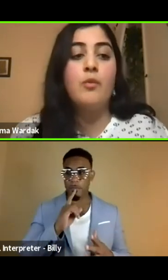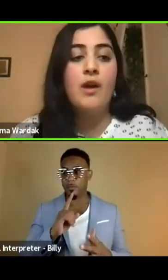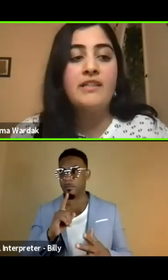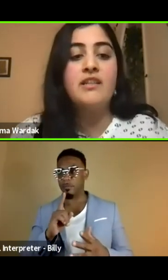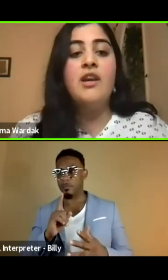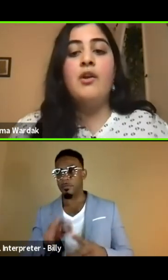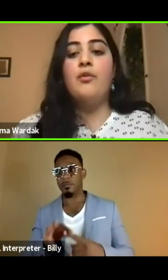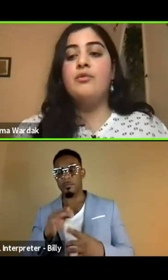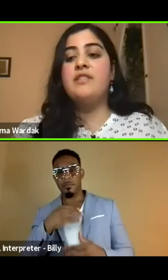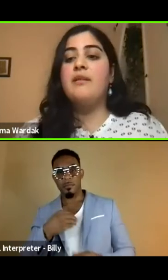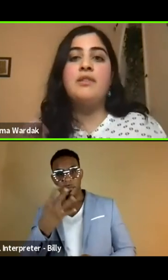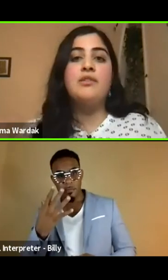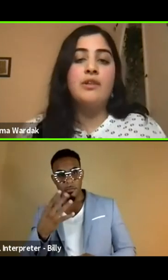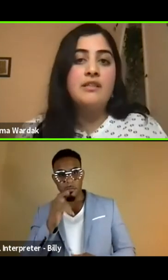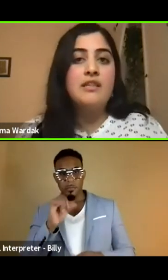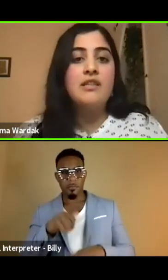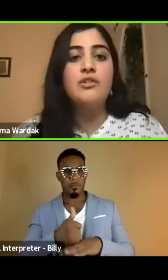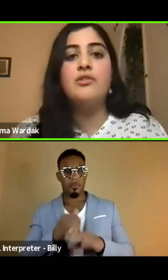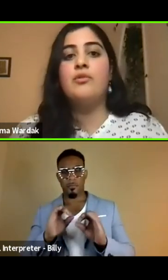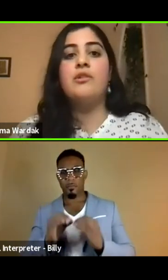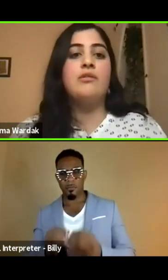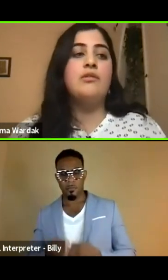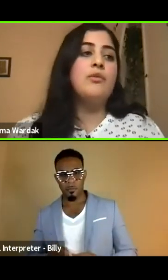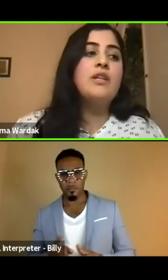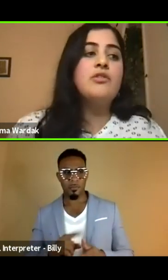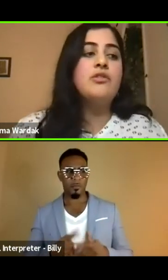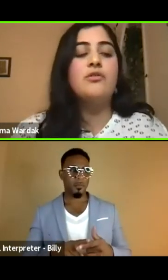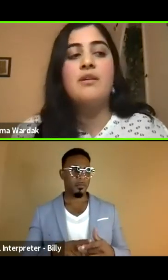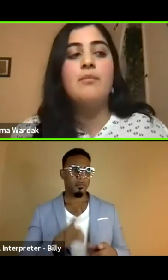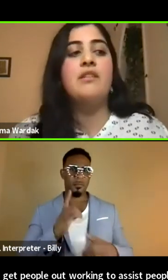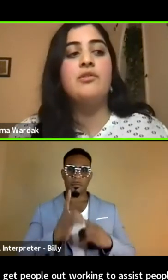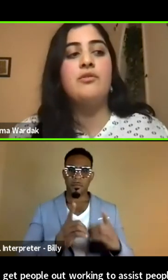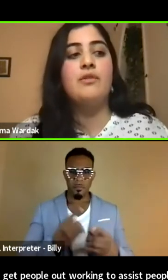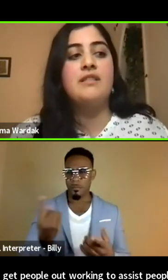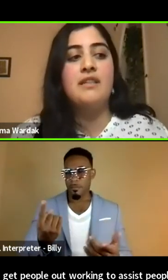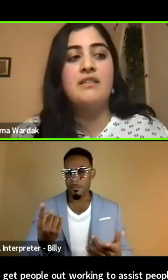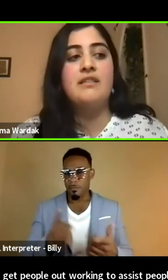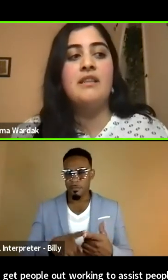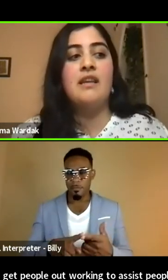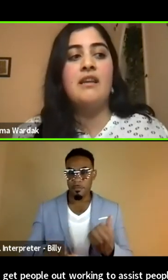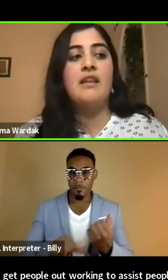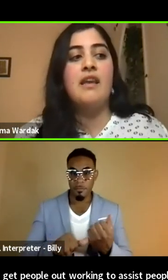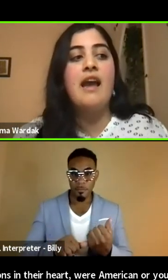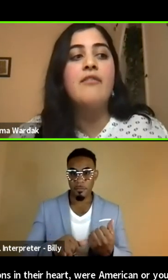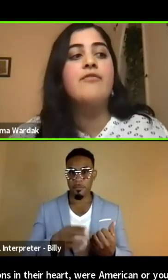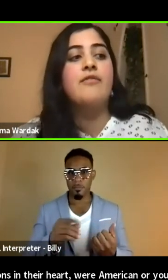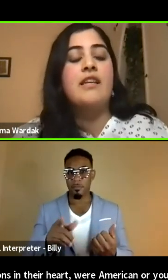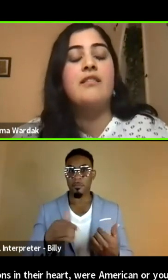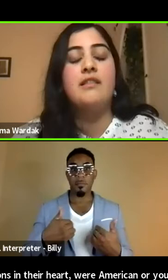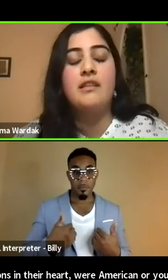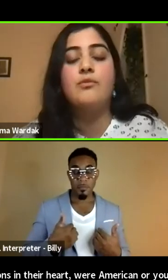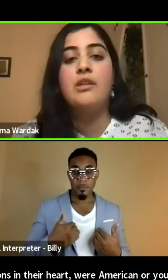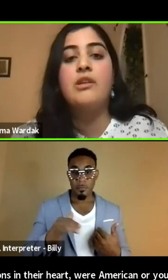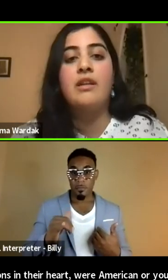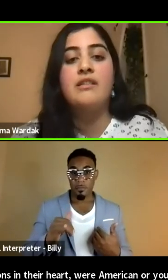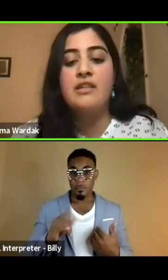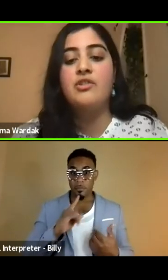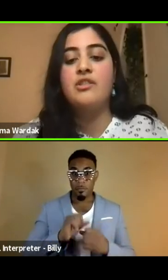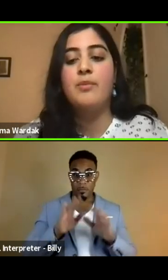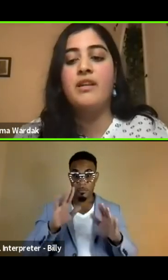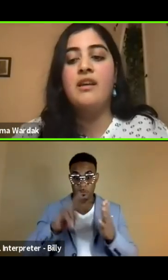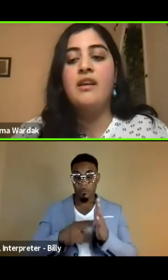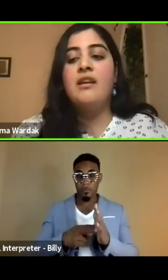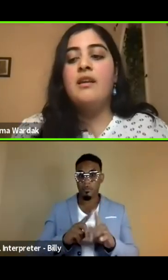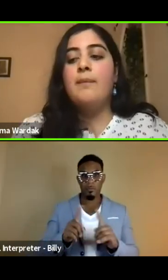you know, especially white who set up these organizations or donations or something to assist. And they, they have like these really great